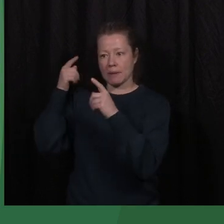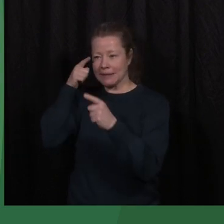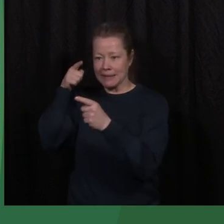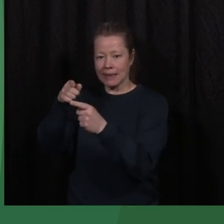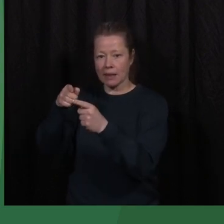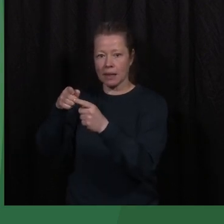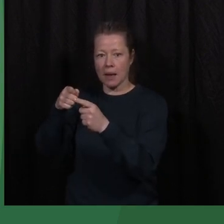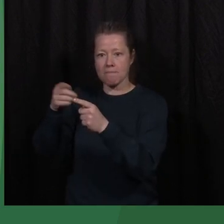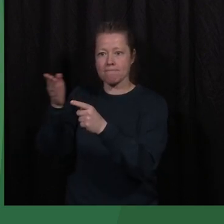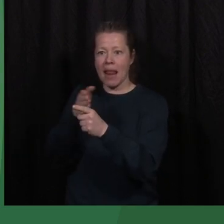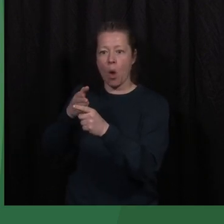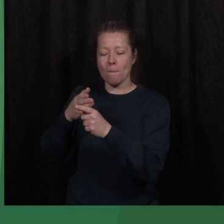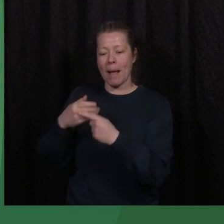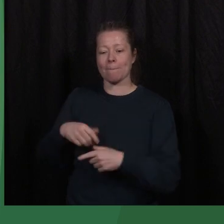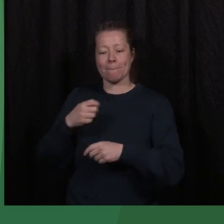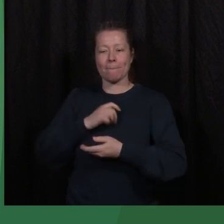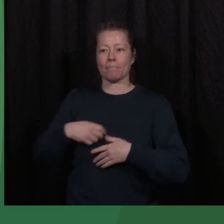while she was doing her job.